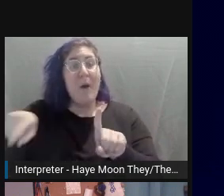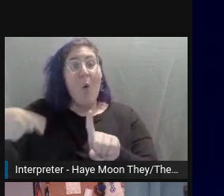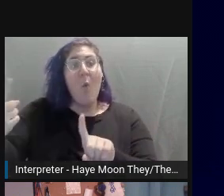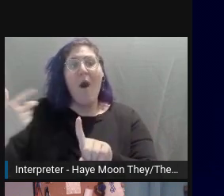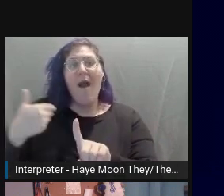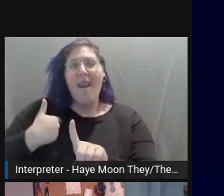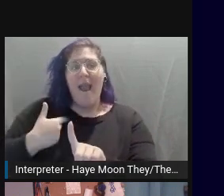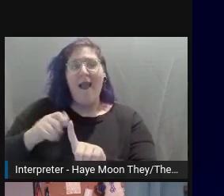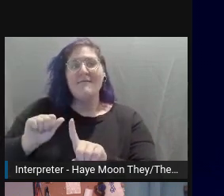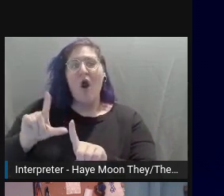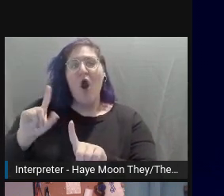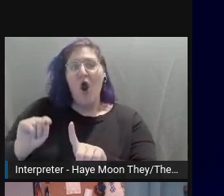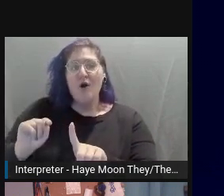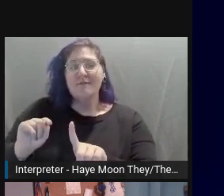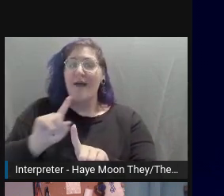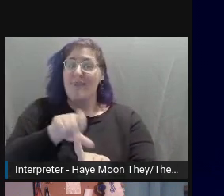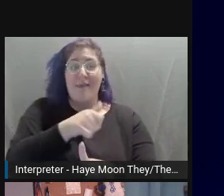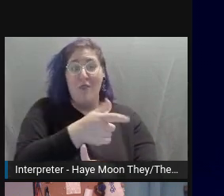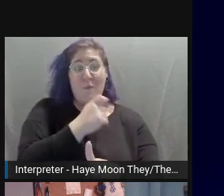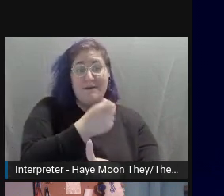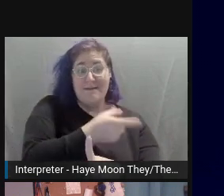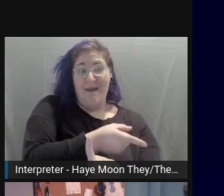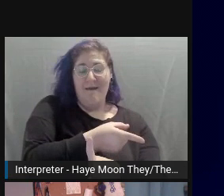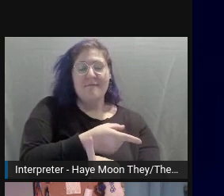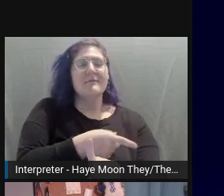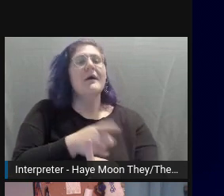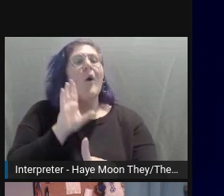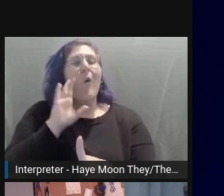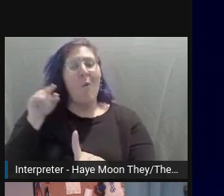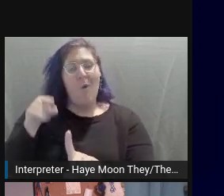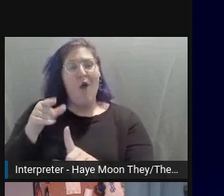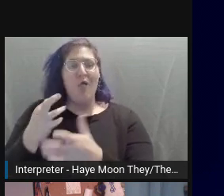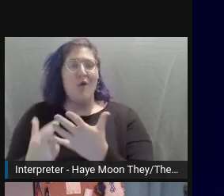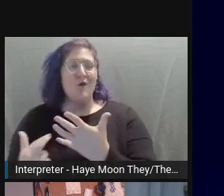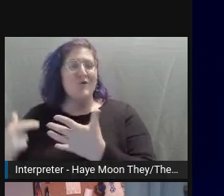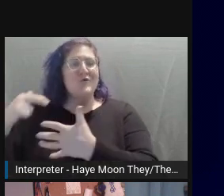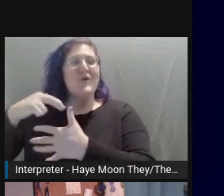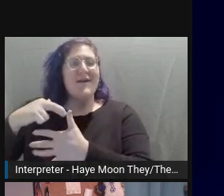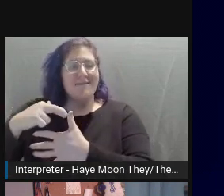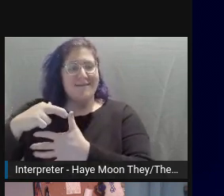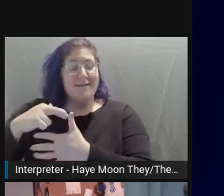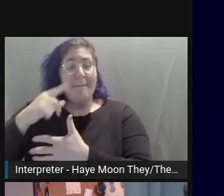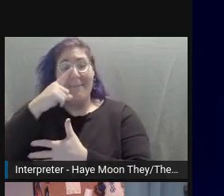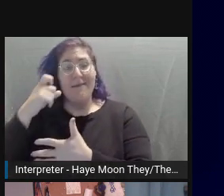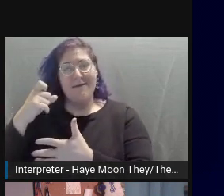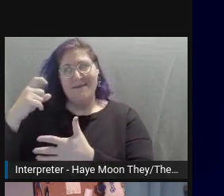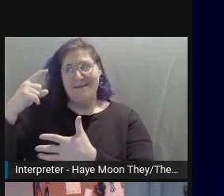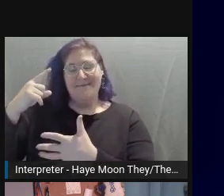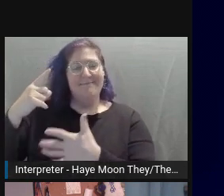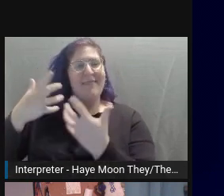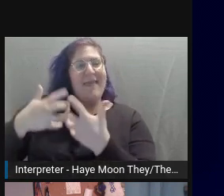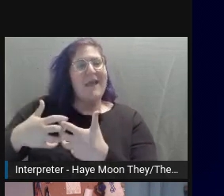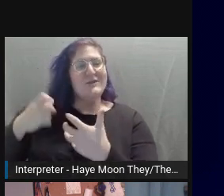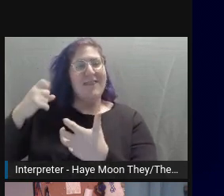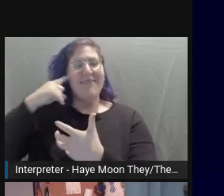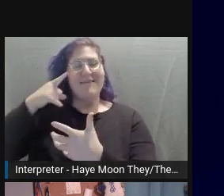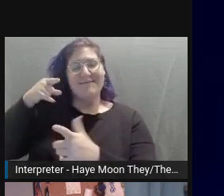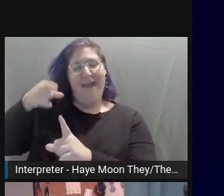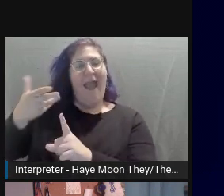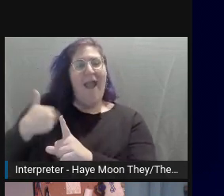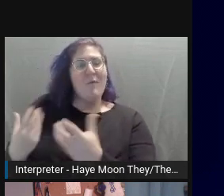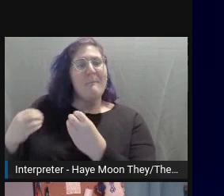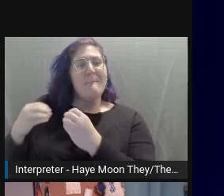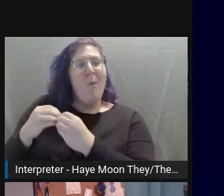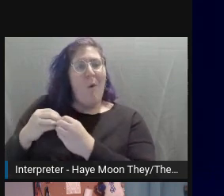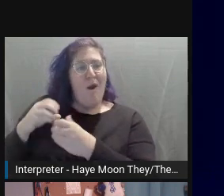higher in search engines because it would be considered to have more content than the other. Alt text can also be useful circumstantially.